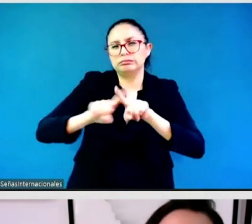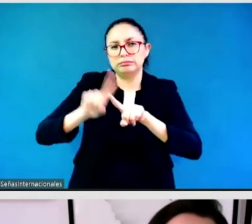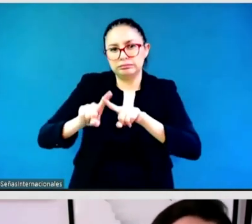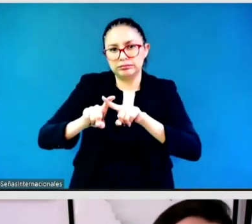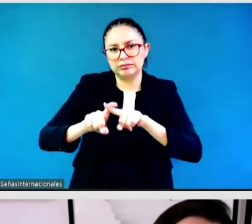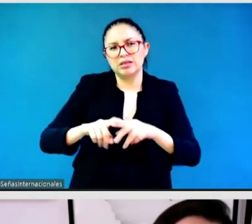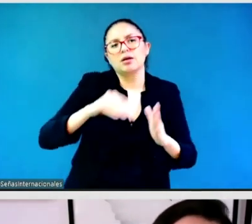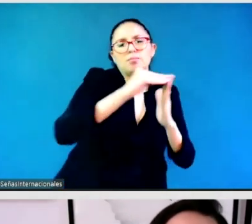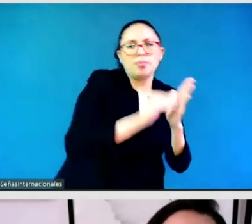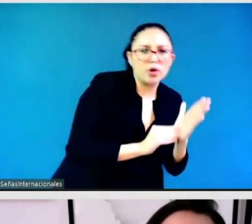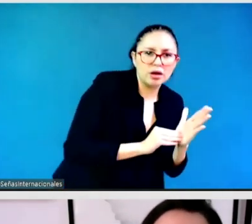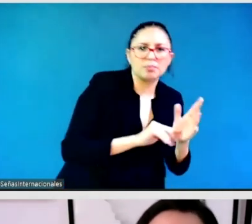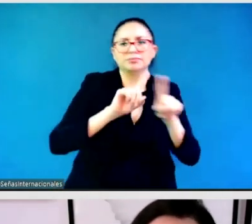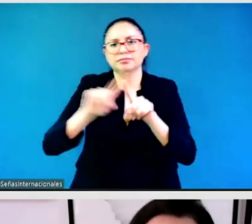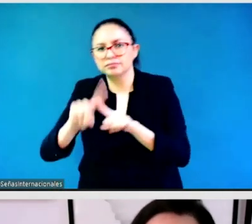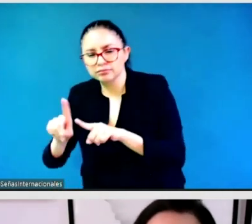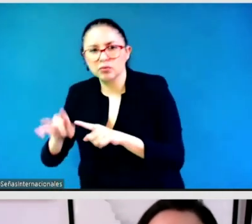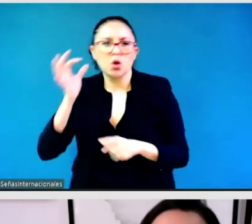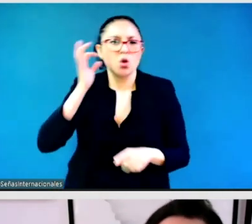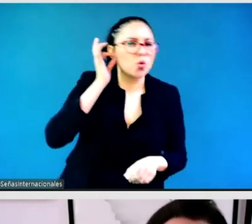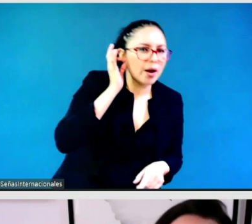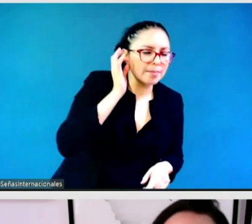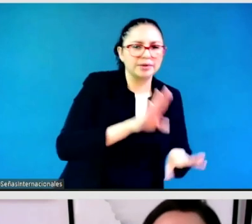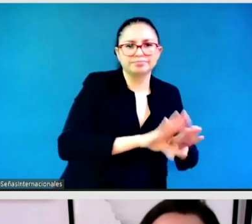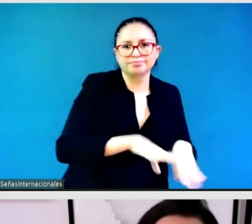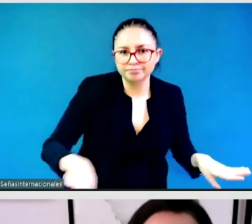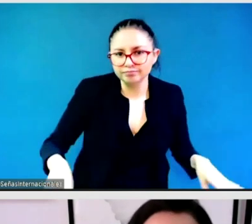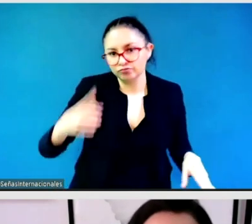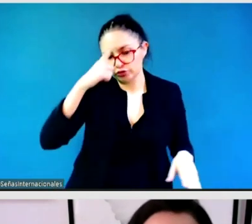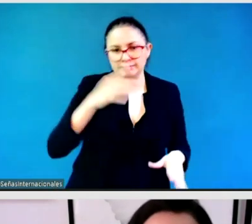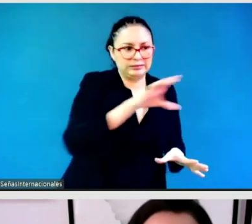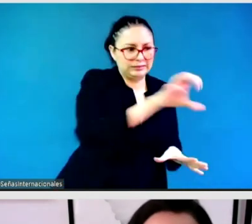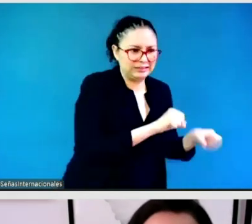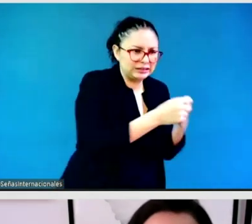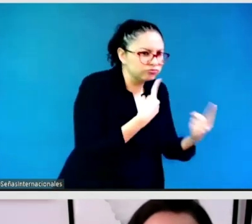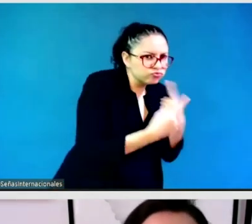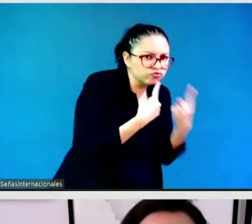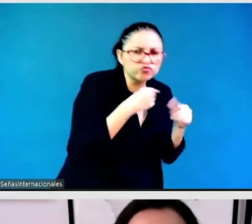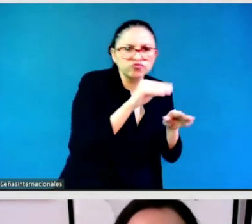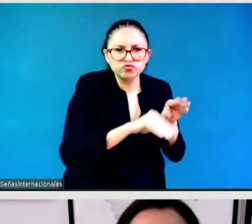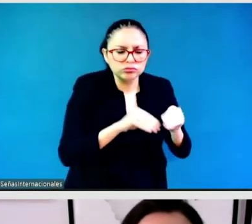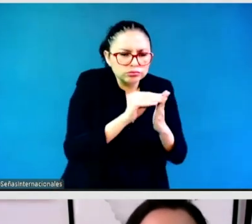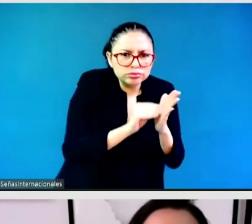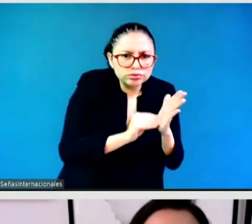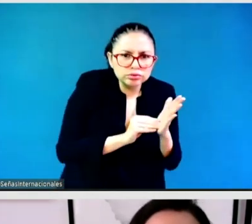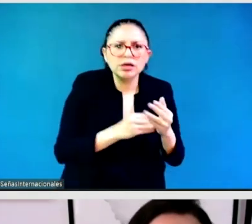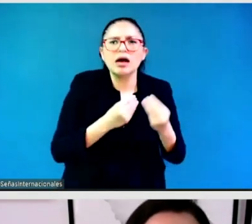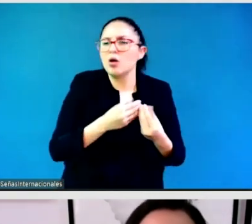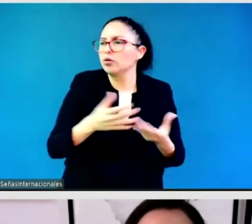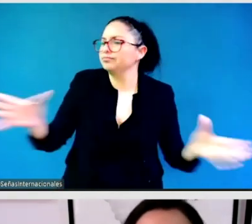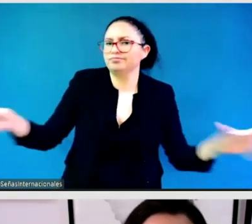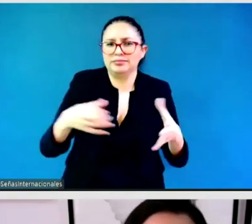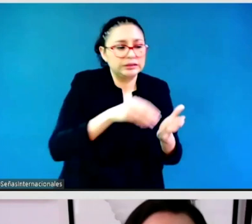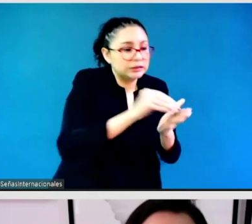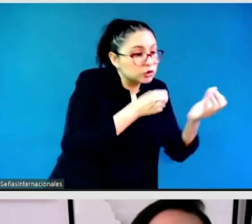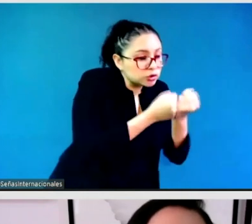decision-making, including quotas at the local and the national level, and we need male allies as